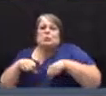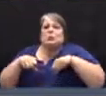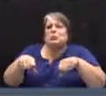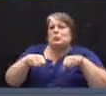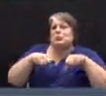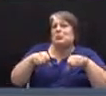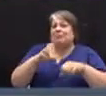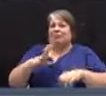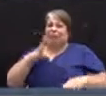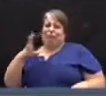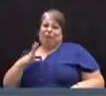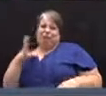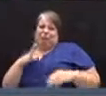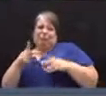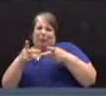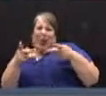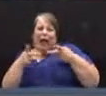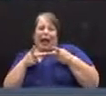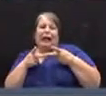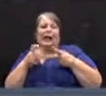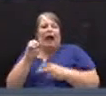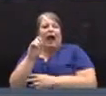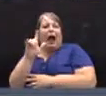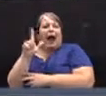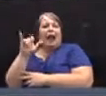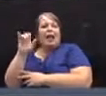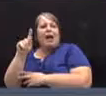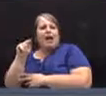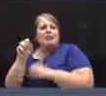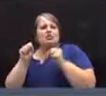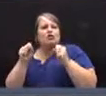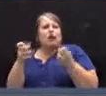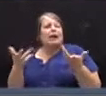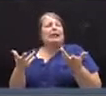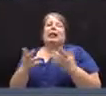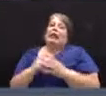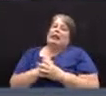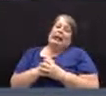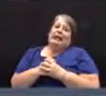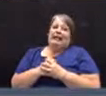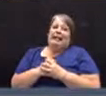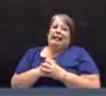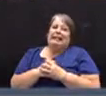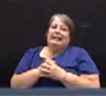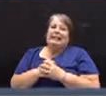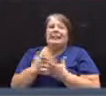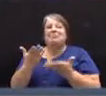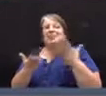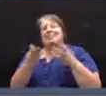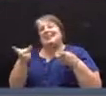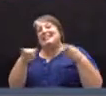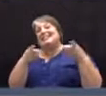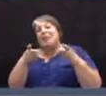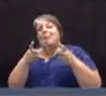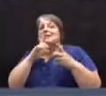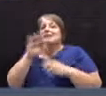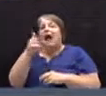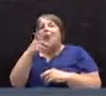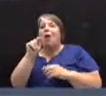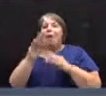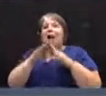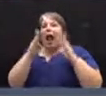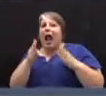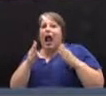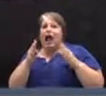-car garages. Typical house on Elliott Street could probably be described as some kind of an apartment house.